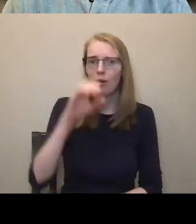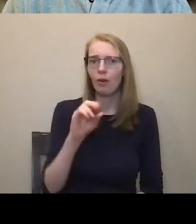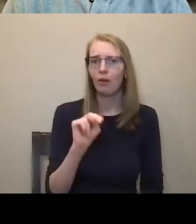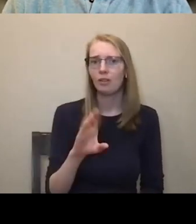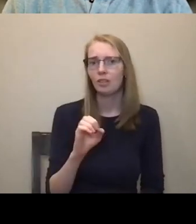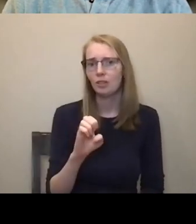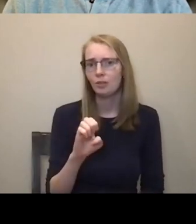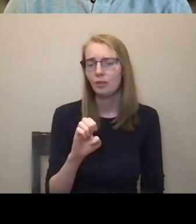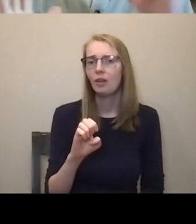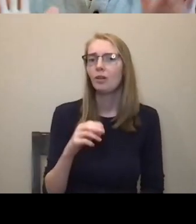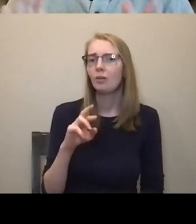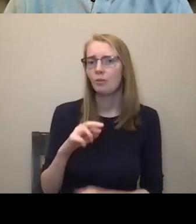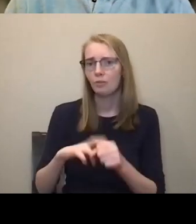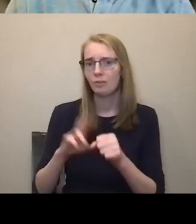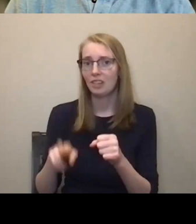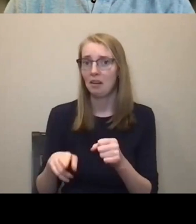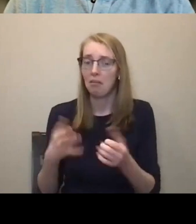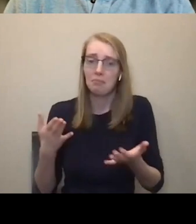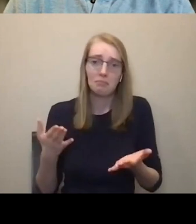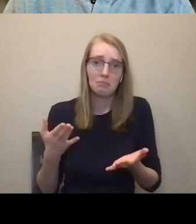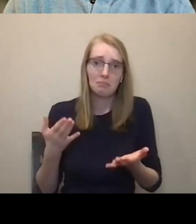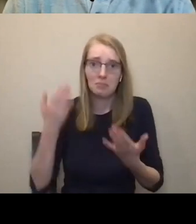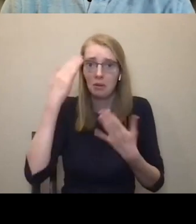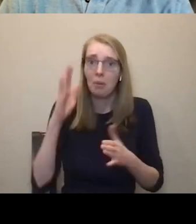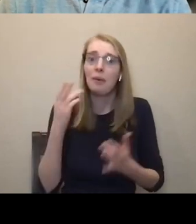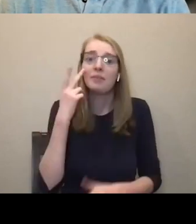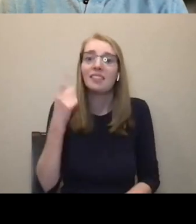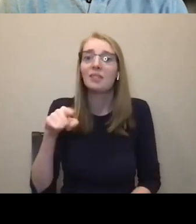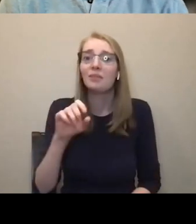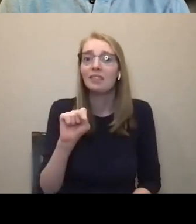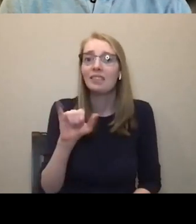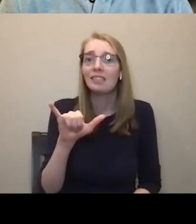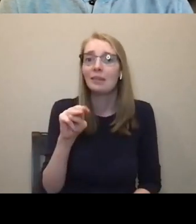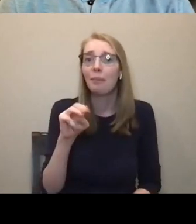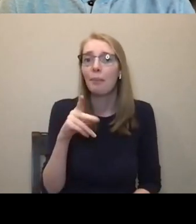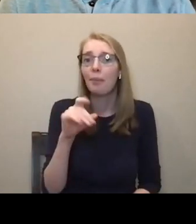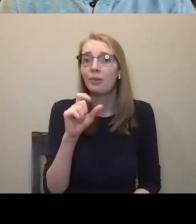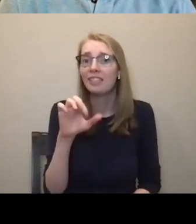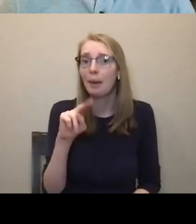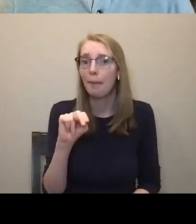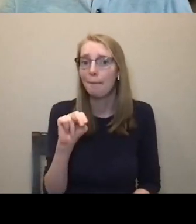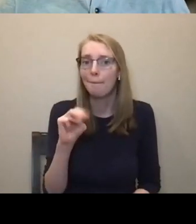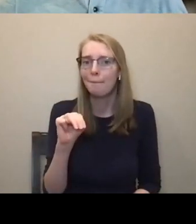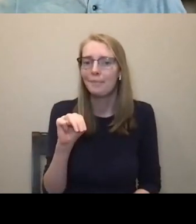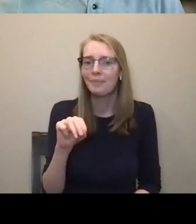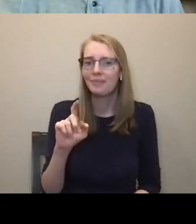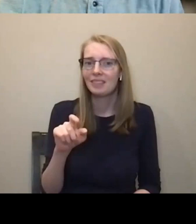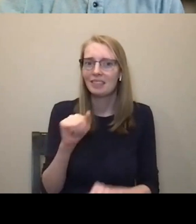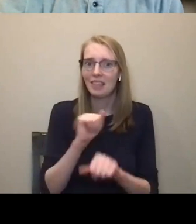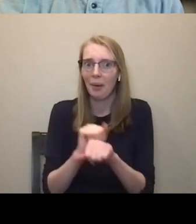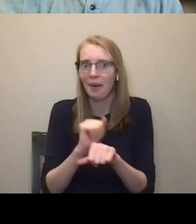And who knows, maybe we'll see you at the symposium. I've got to work on that. Yeah,